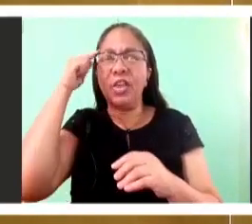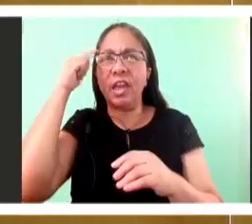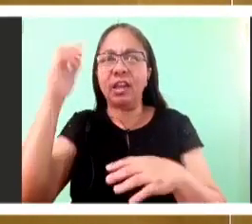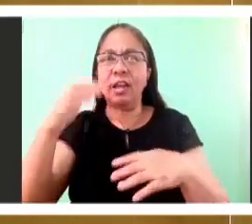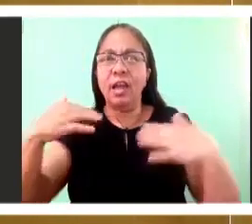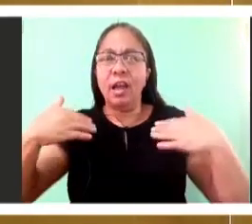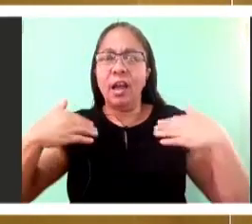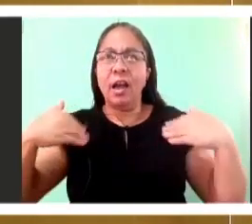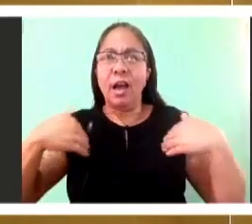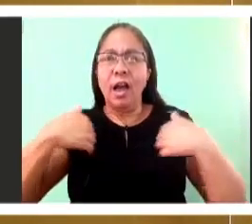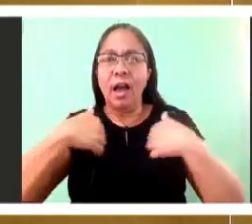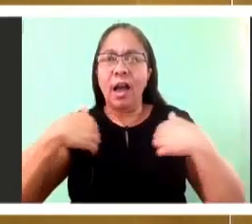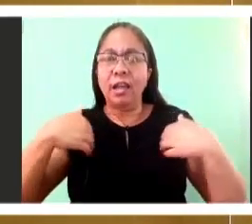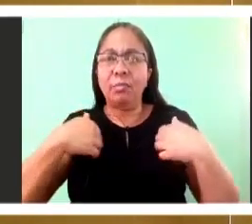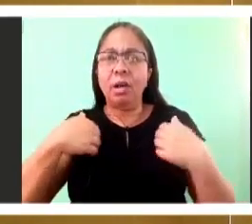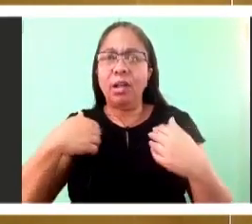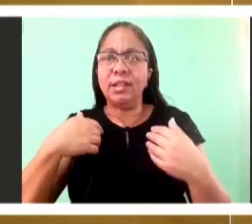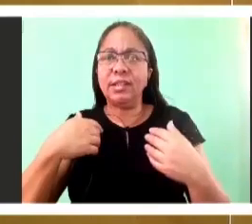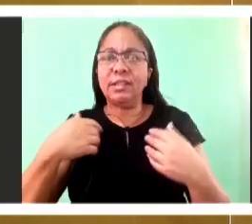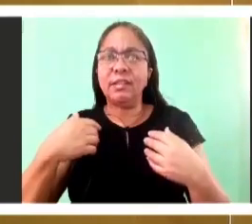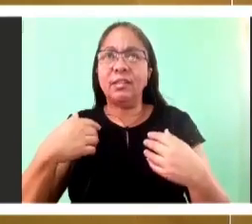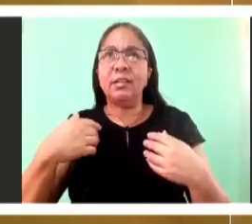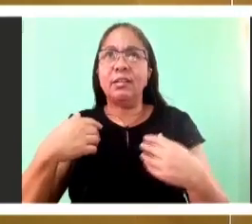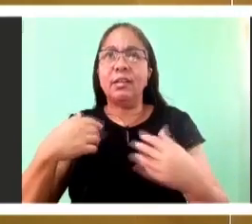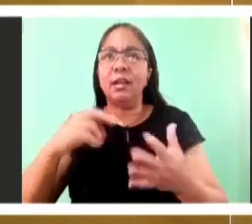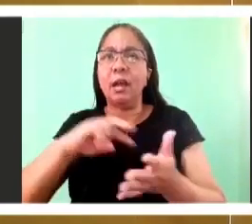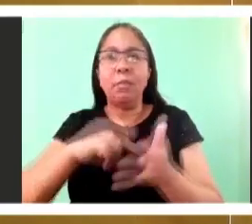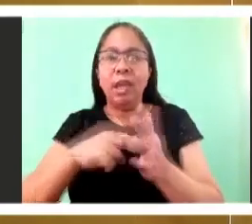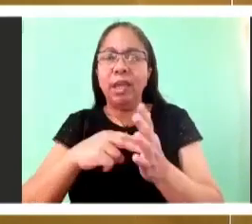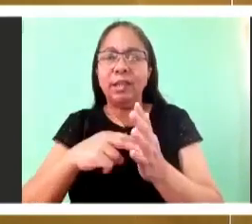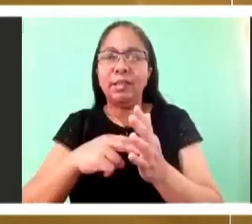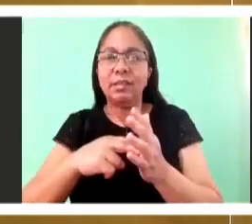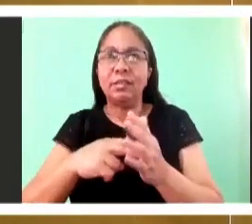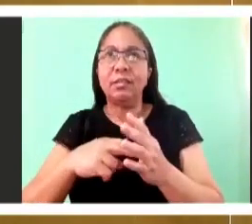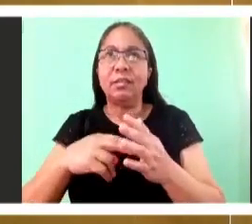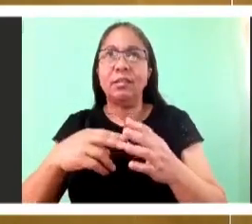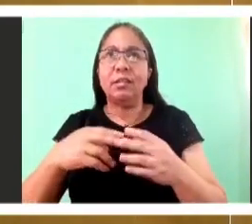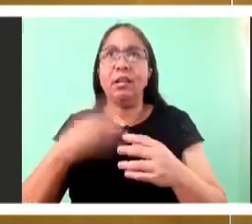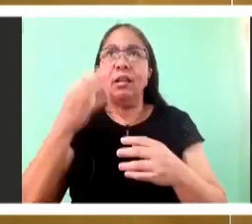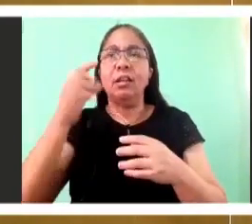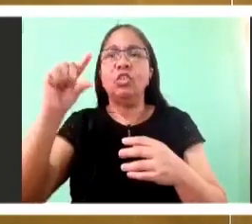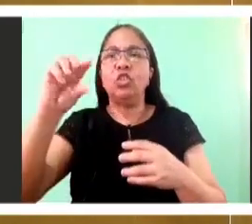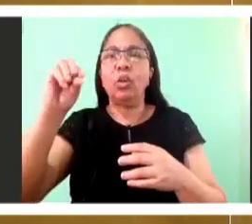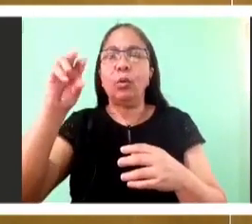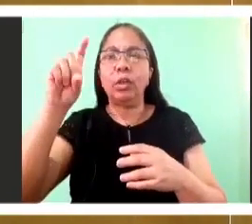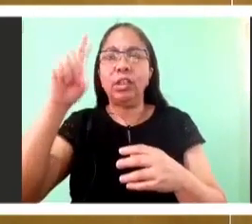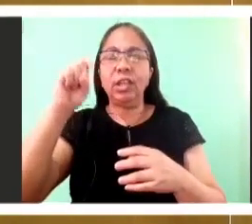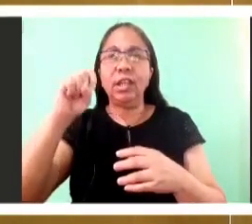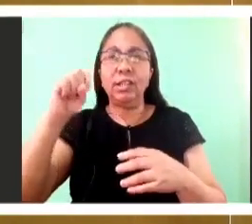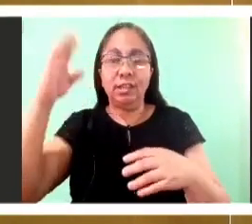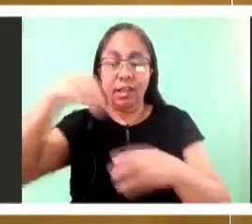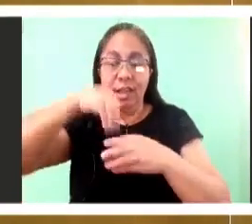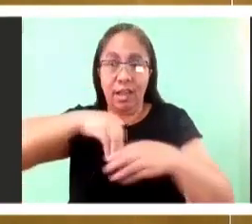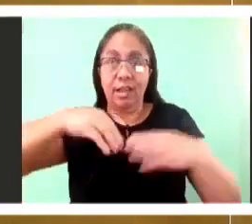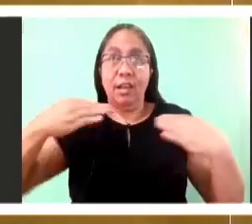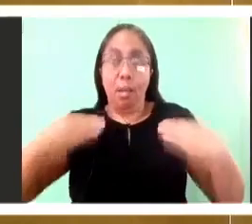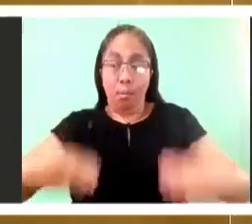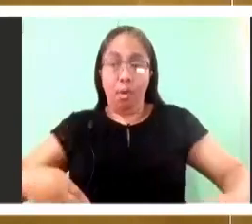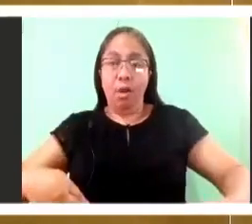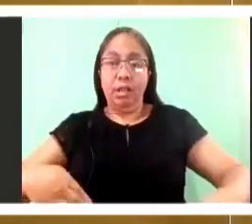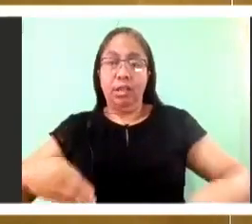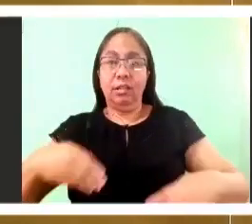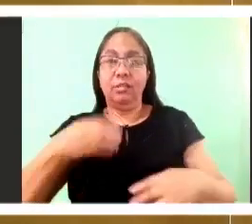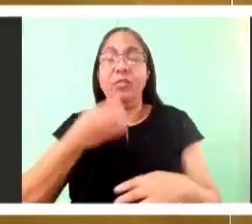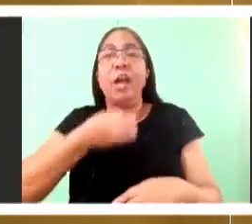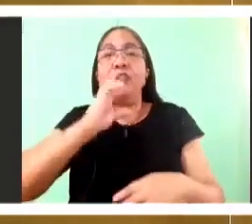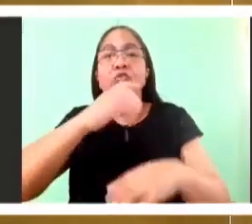or to have that intimacy with the gods. And they were forbidden from drinking